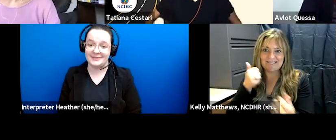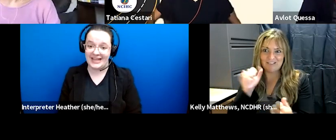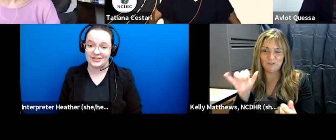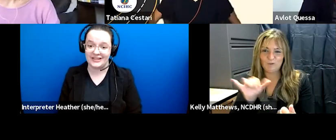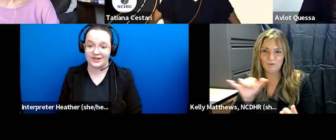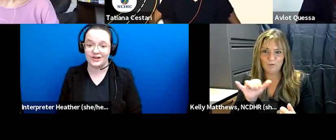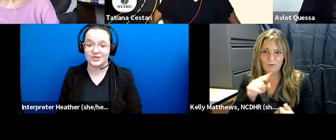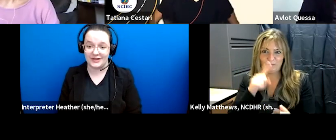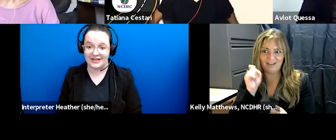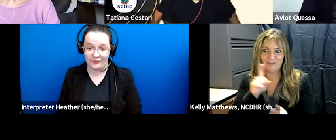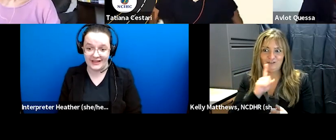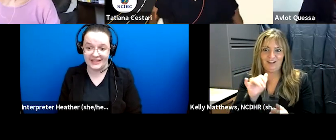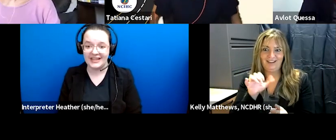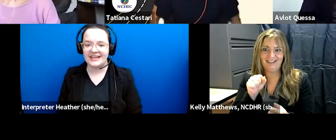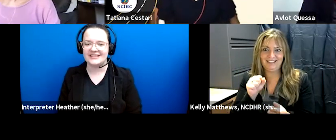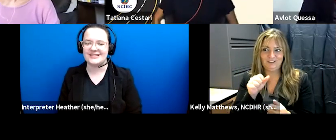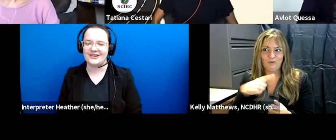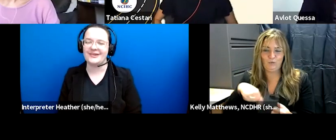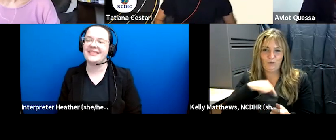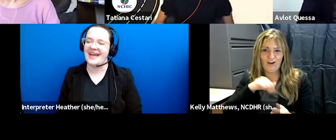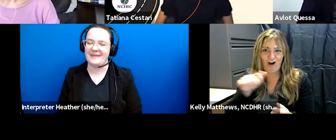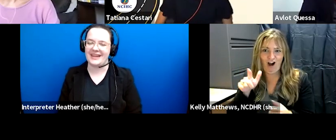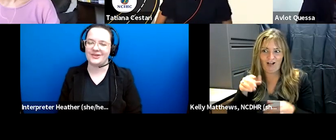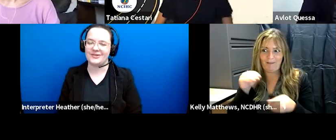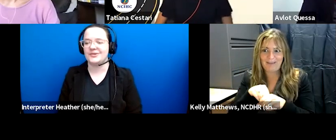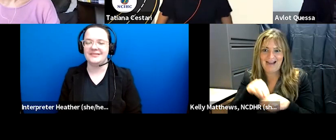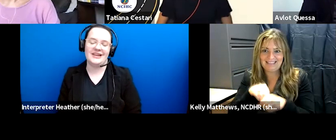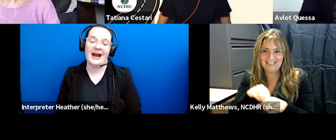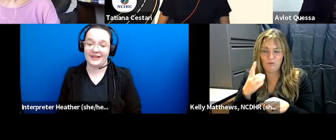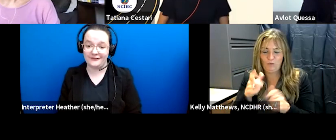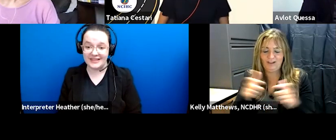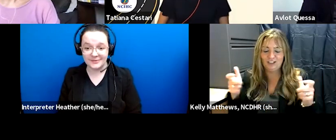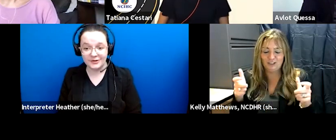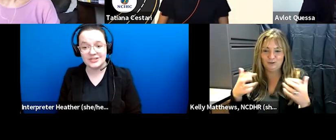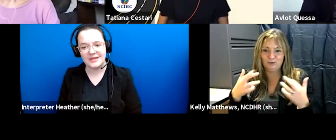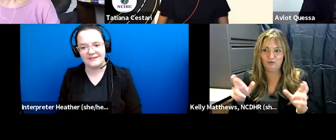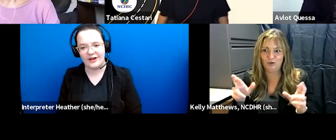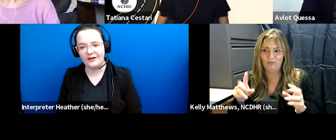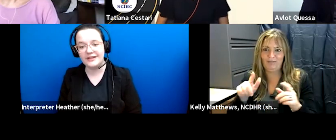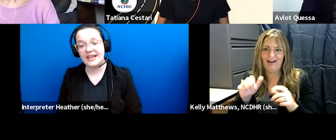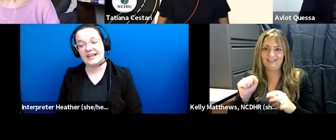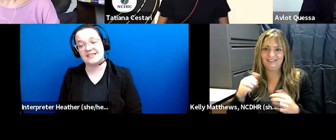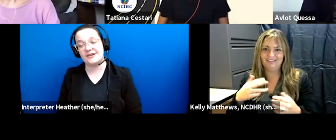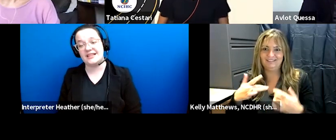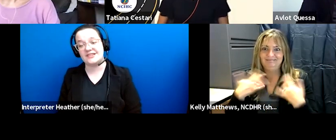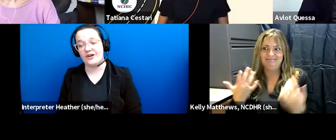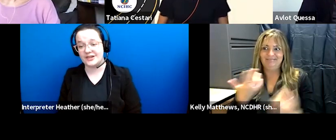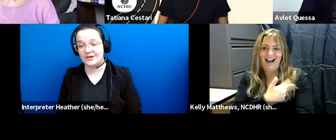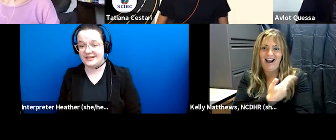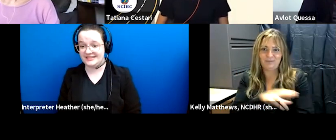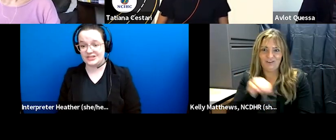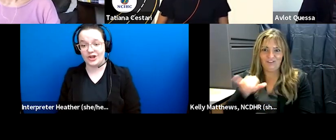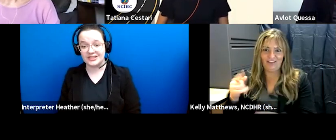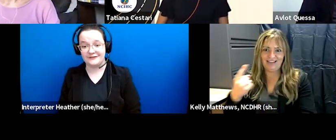strong limitation that occurred during covid and so that made it not really feasible to be involved and so it's